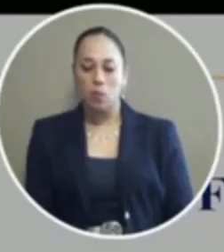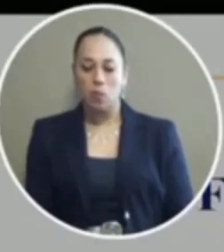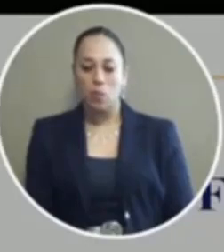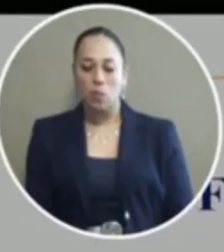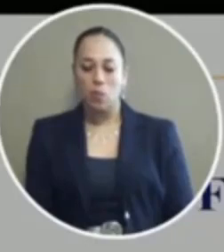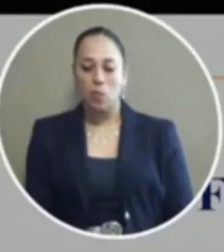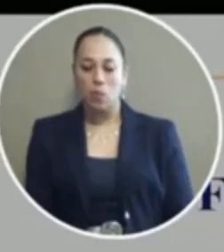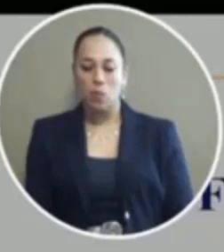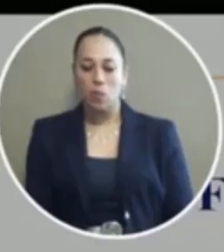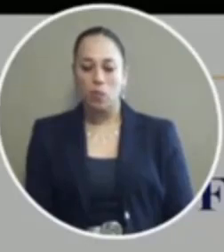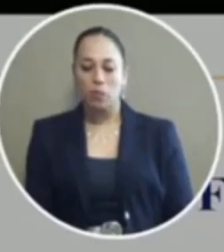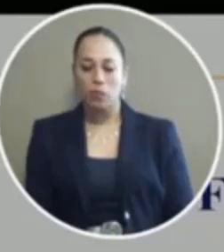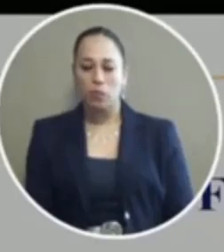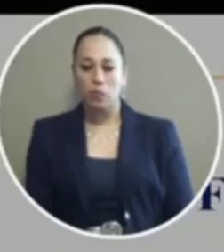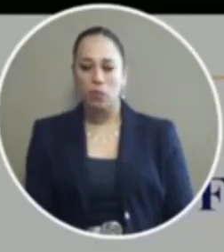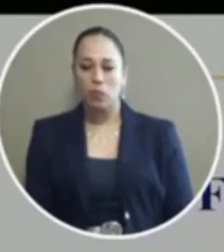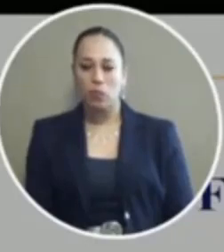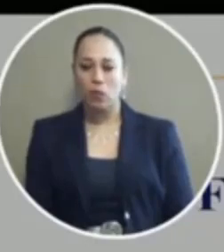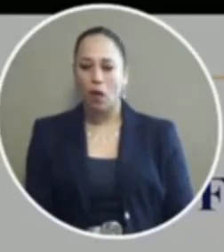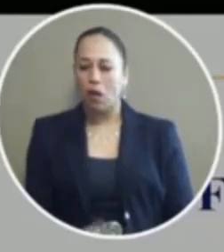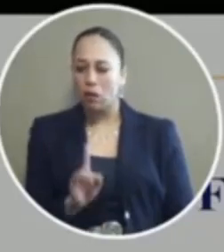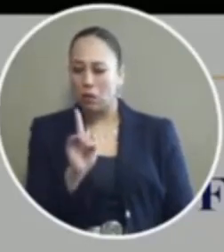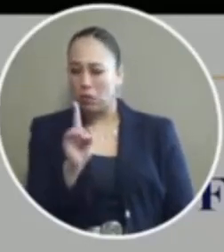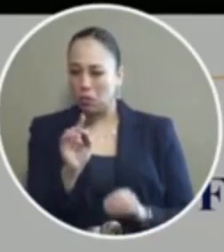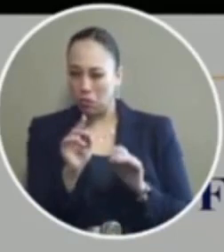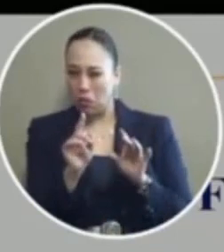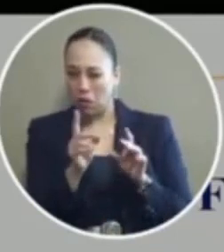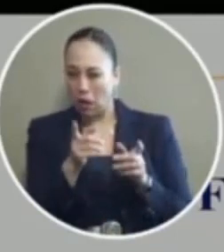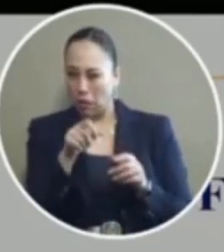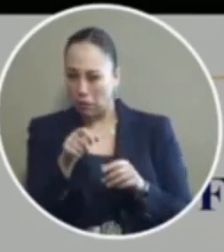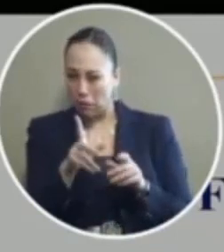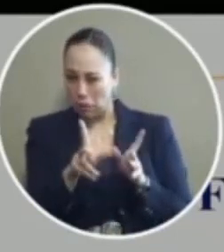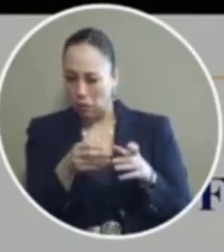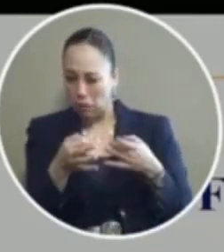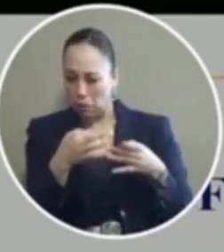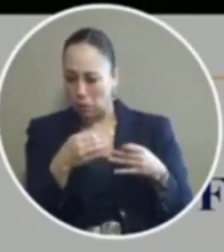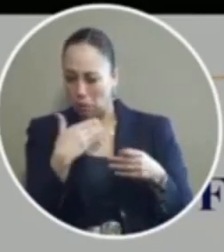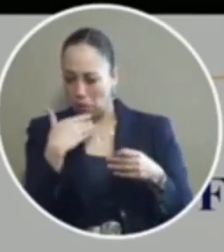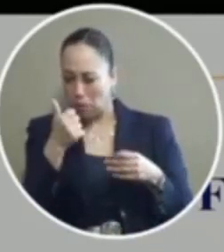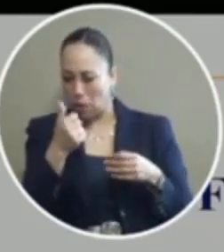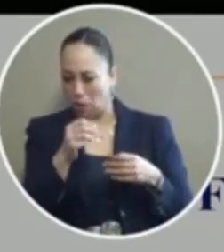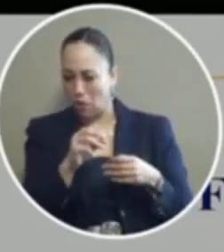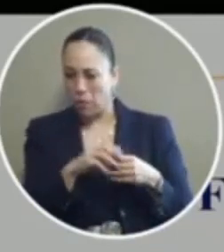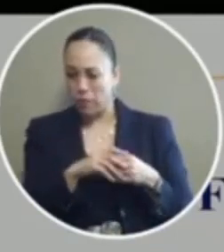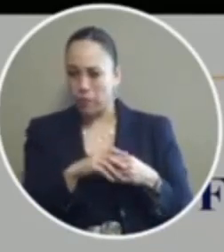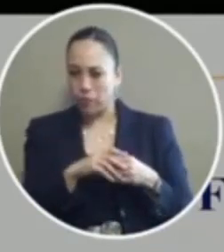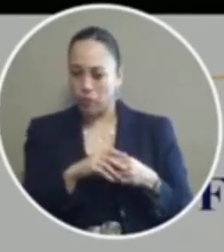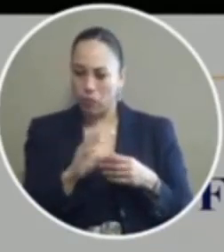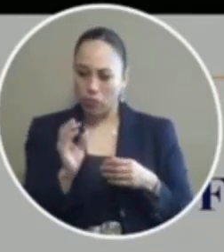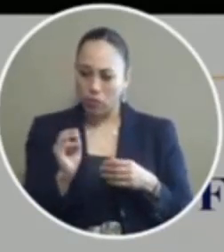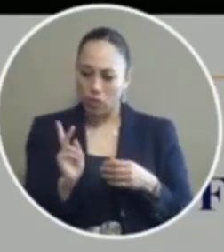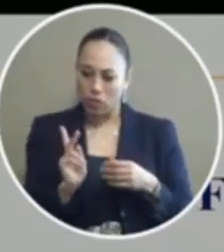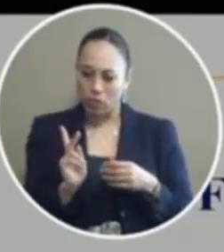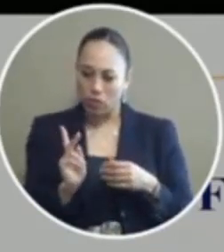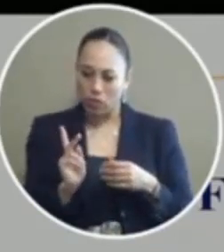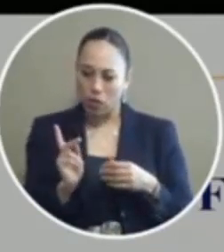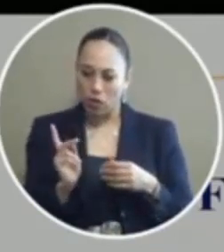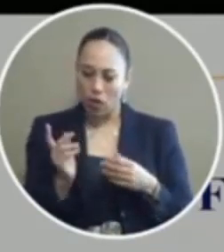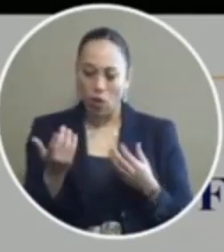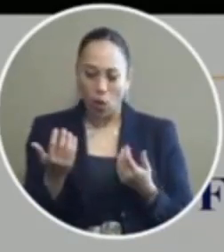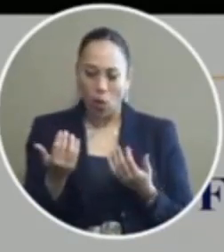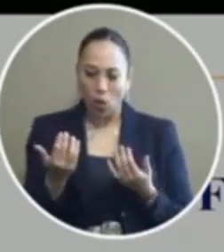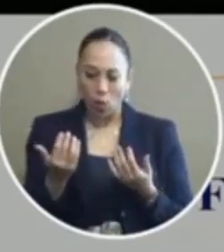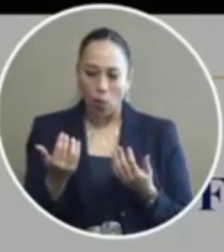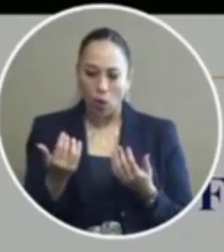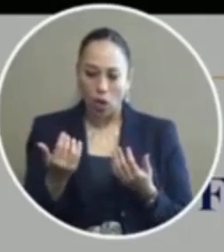mayor I have a point of clarification mayor okay Rosa Hernandez I'm sorry I was waiting I've got